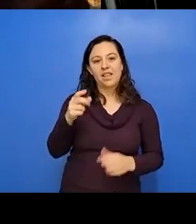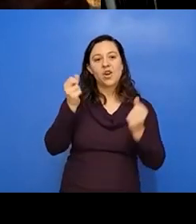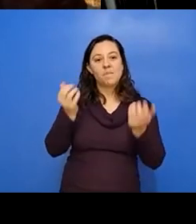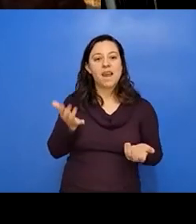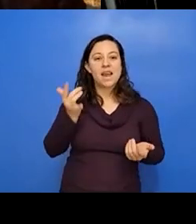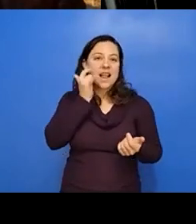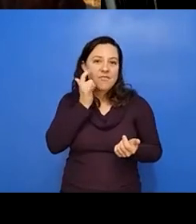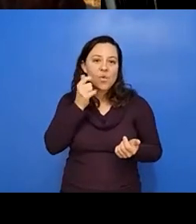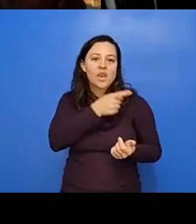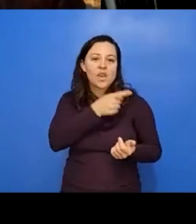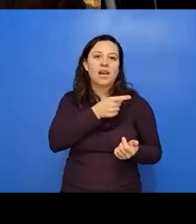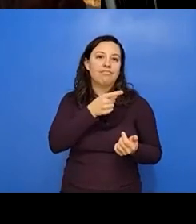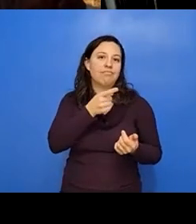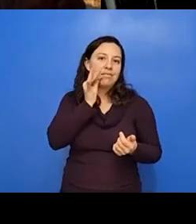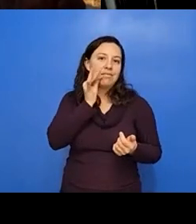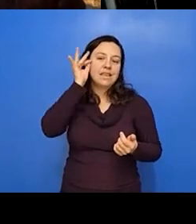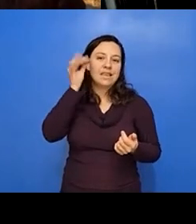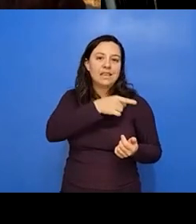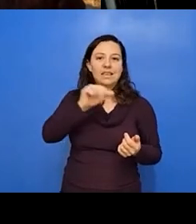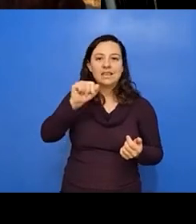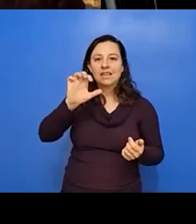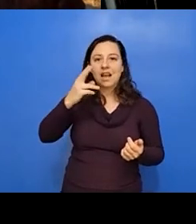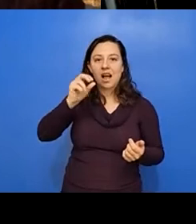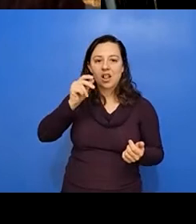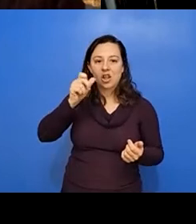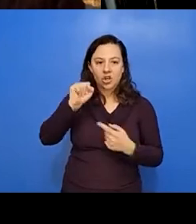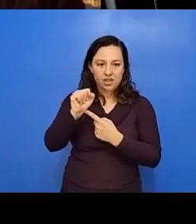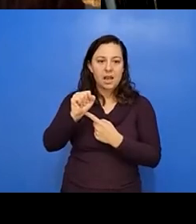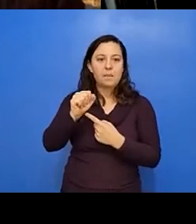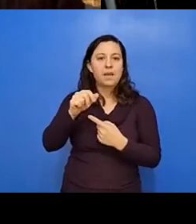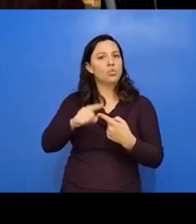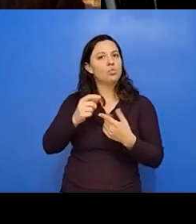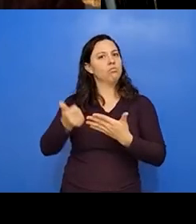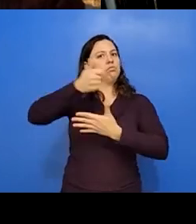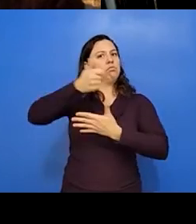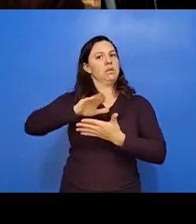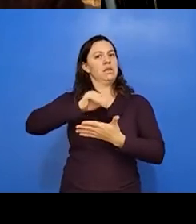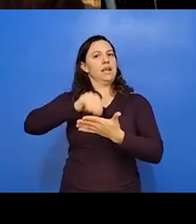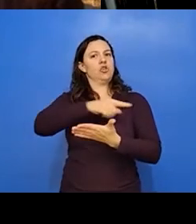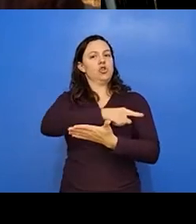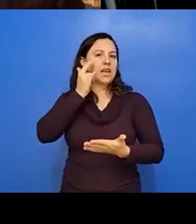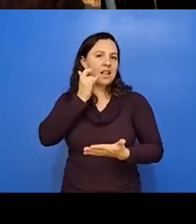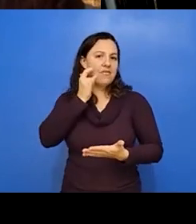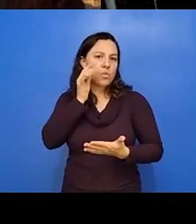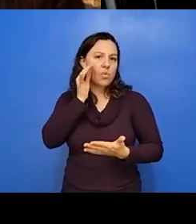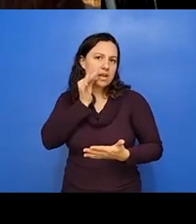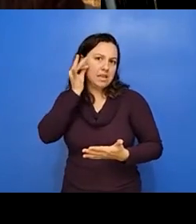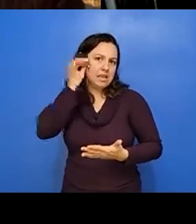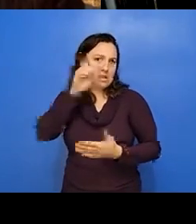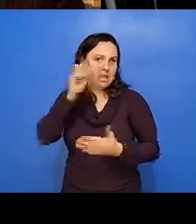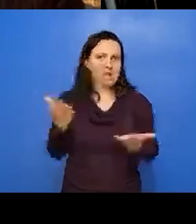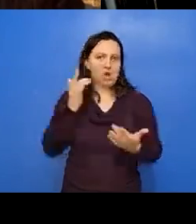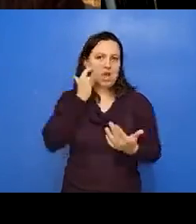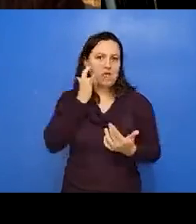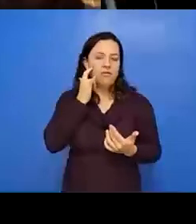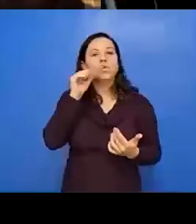Indian scholars, for example, just, you know, to, to center California Indians, because after all we're in California. And so it, it behoves people